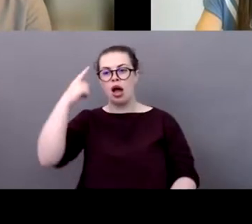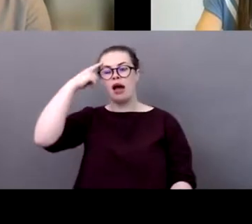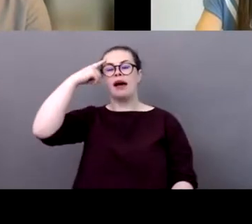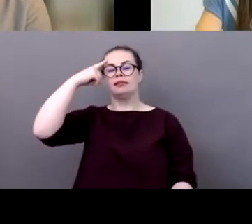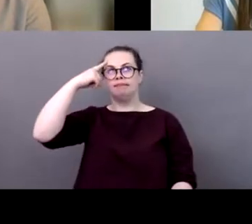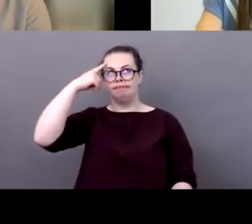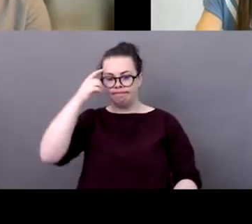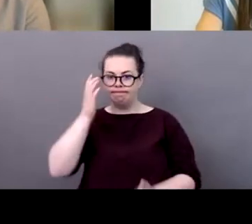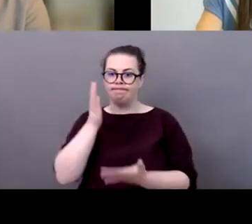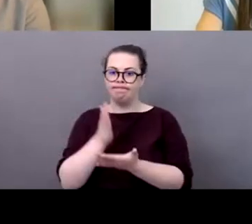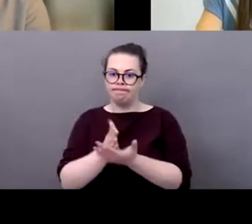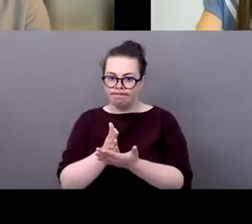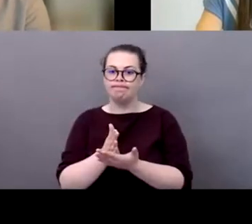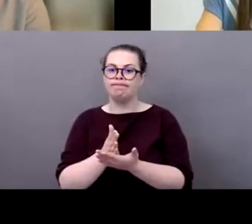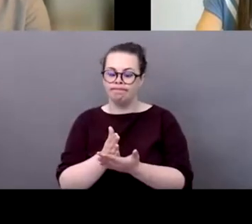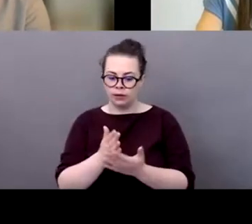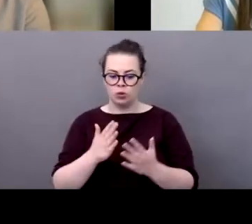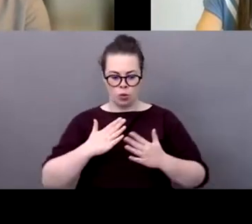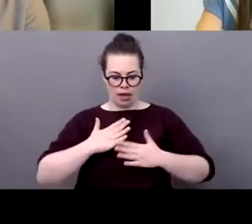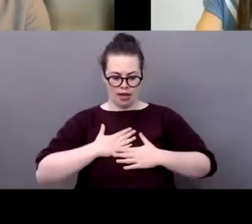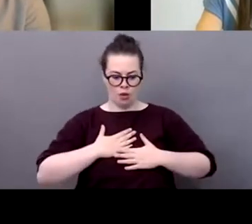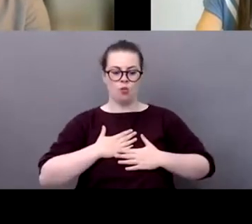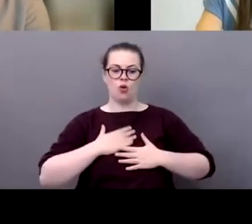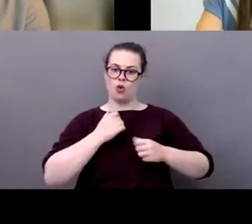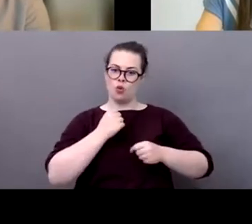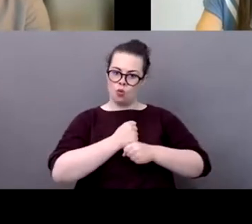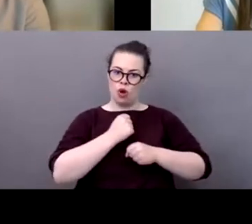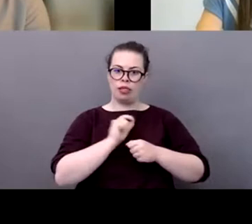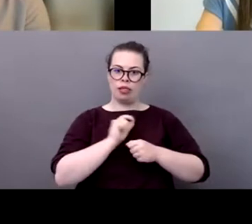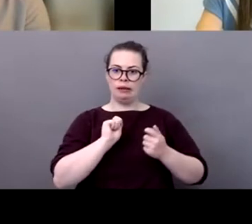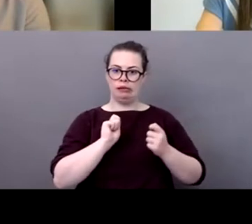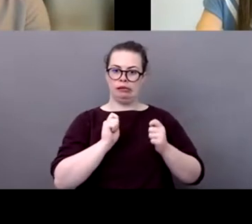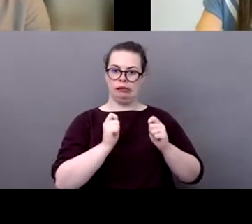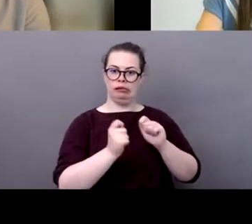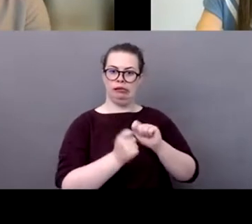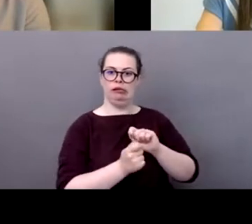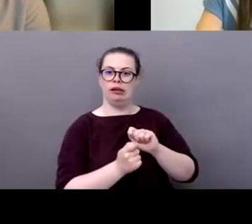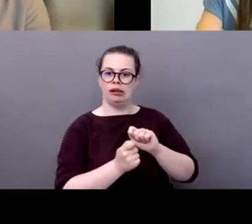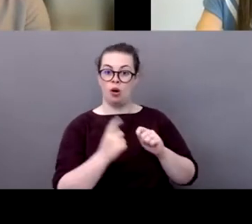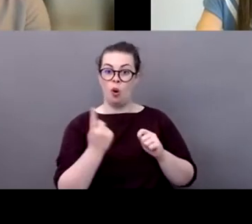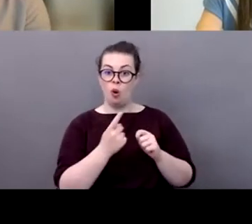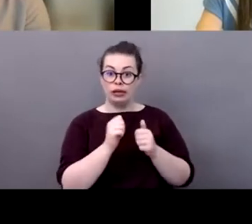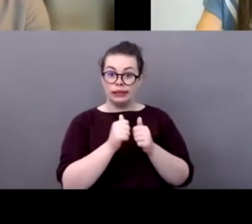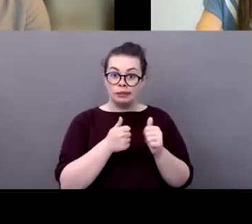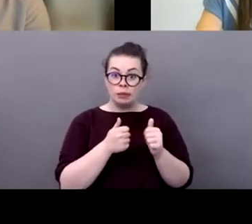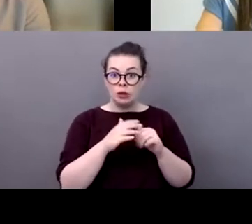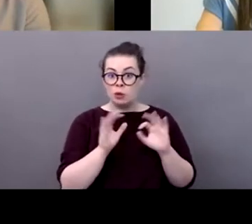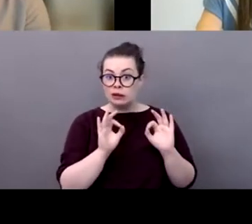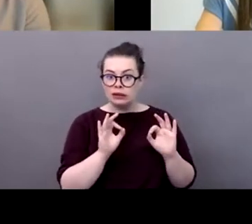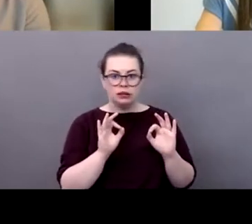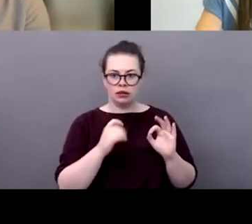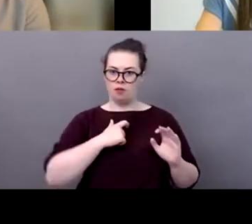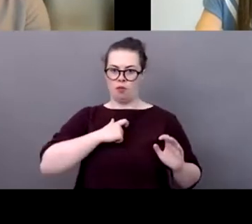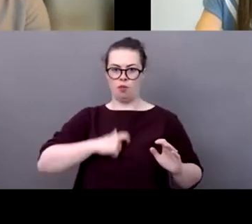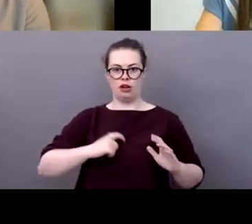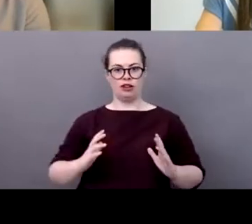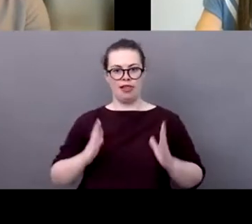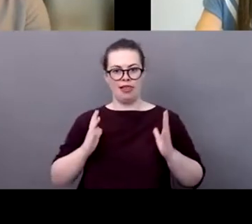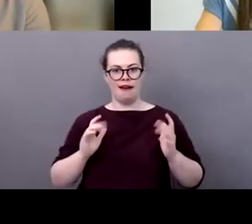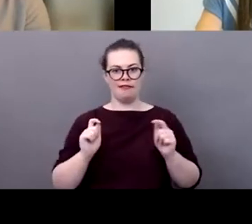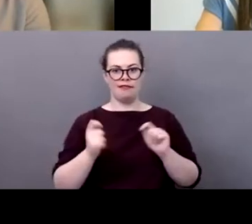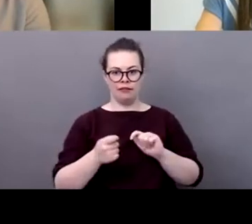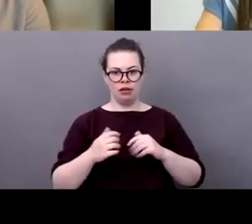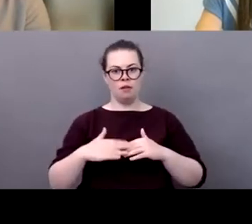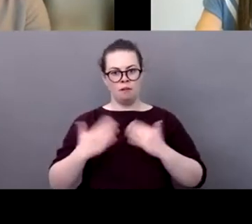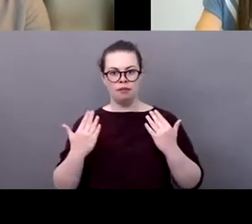make sure that they implement these changes uh in a more broader level in uh their uh personal lives and also we have seen